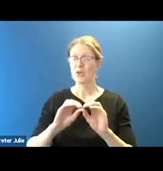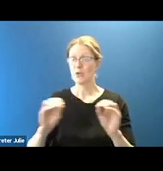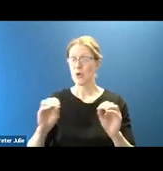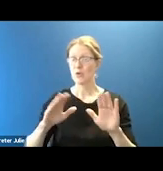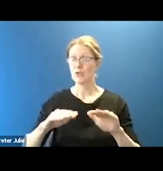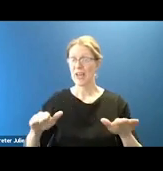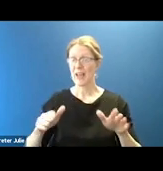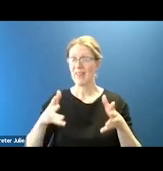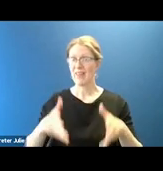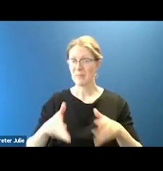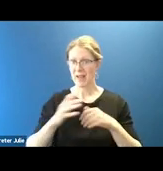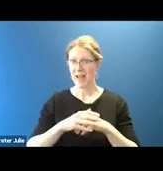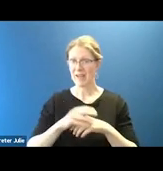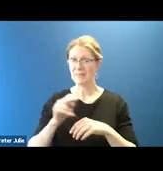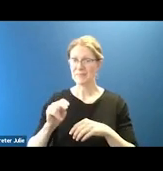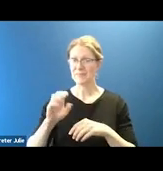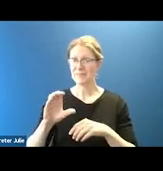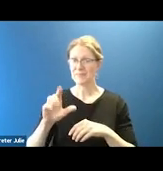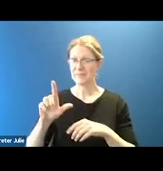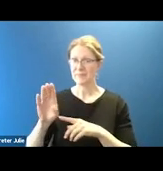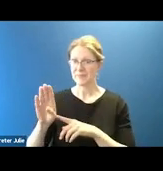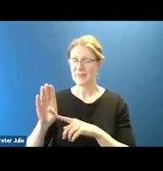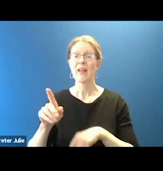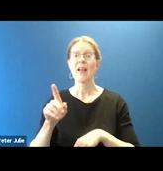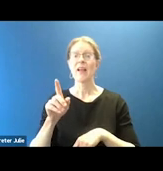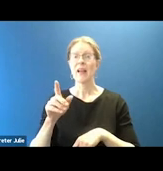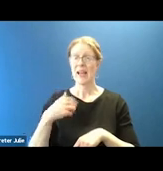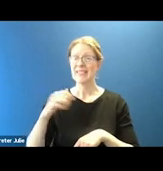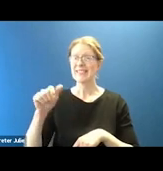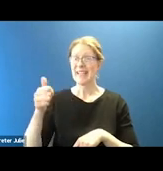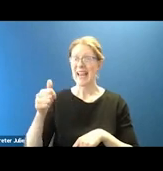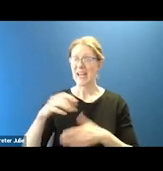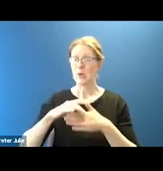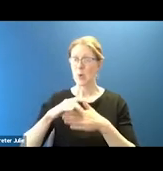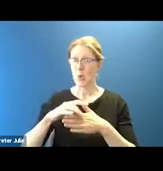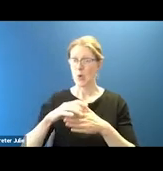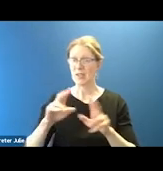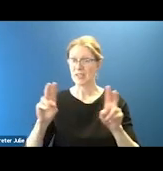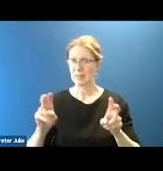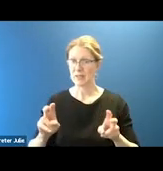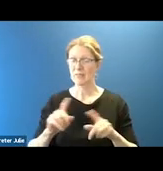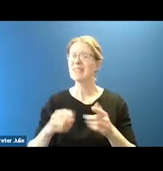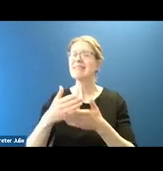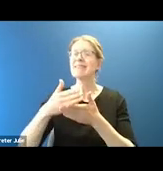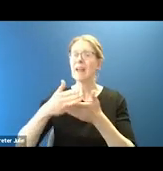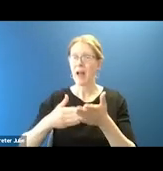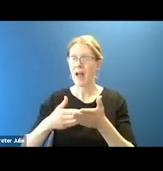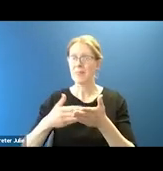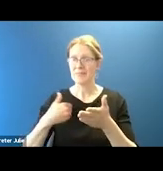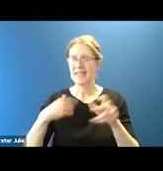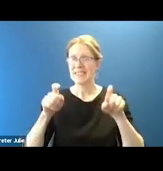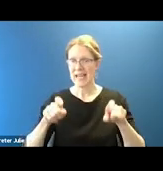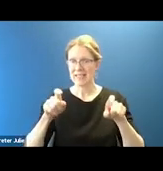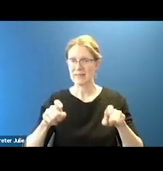education. No Child Left Behind named 10 core subjects, but only some of those core subjects were tested, making